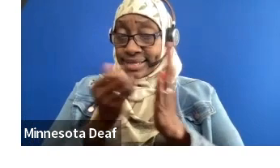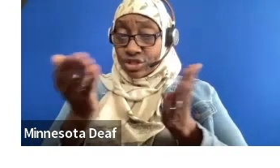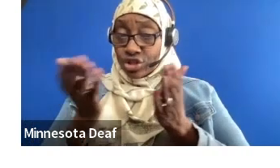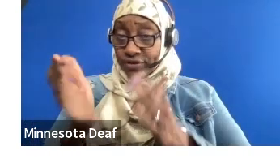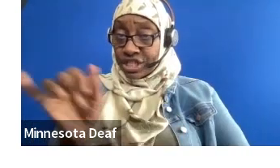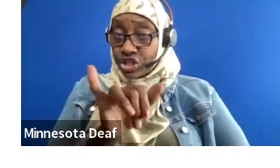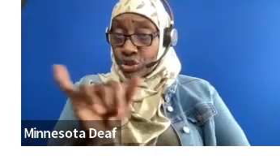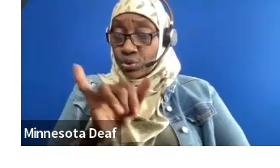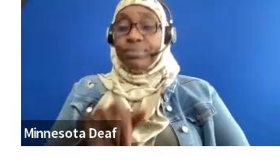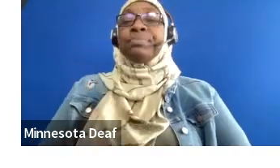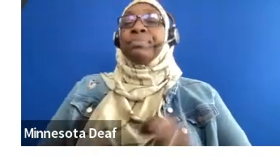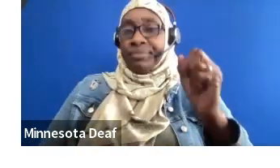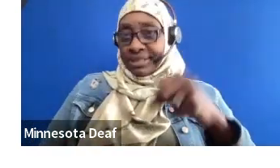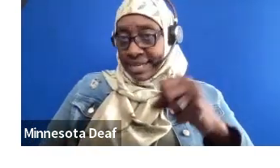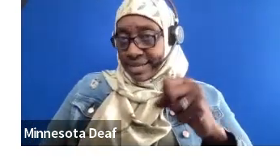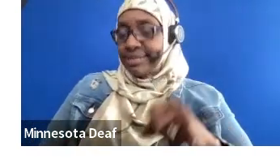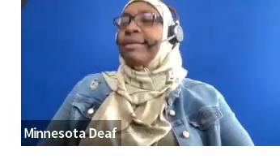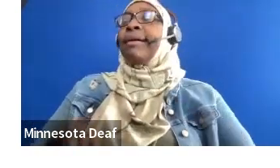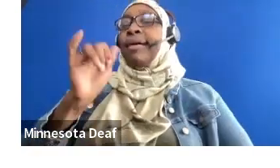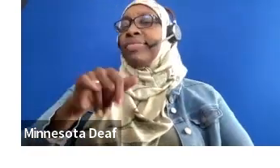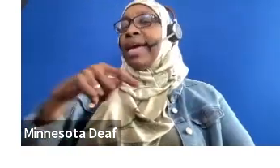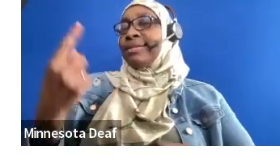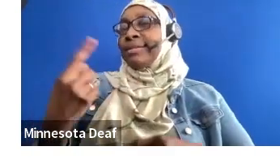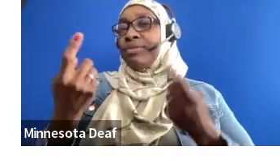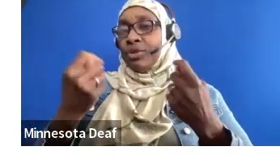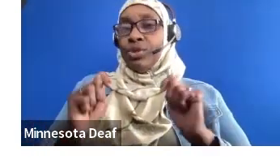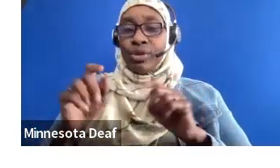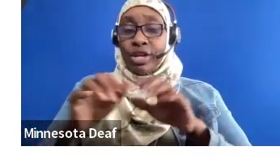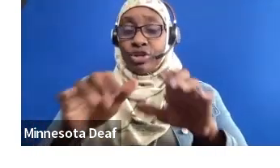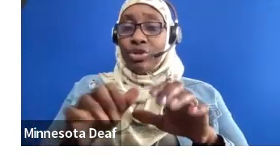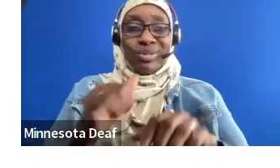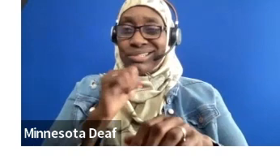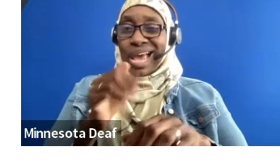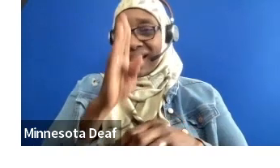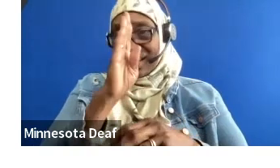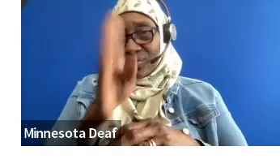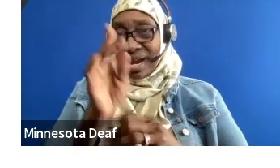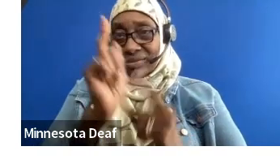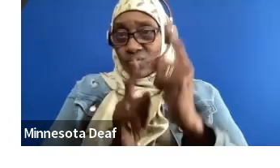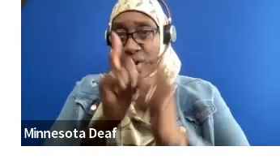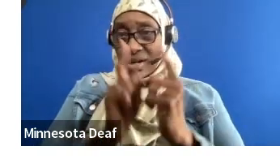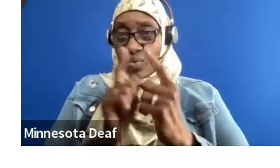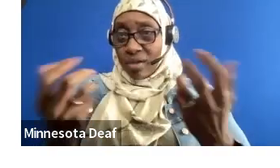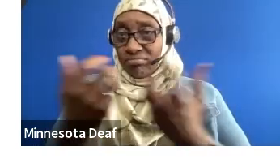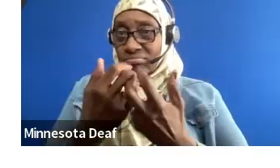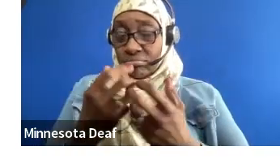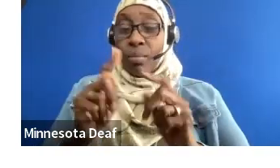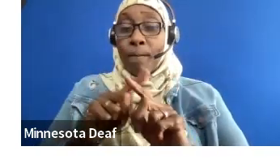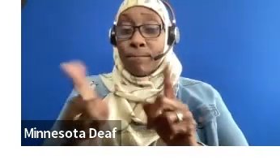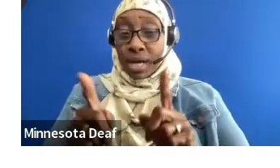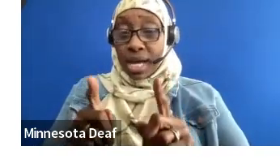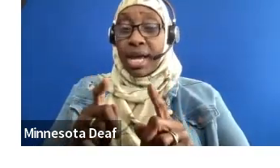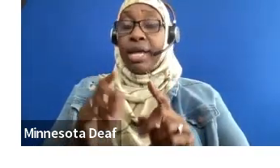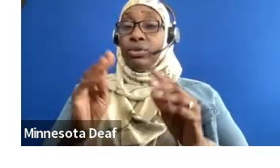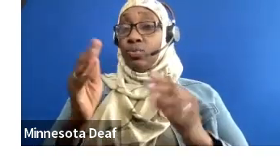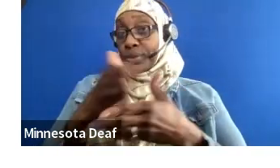not be, like, a direct one-to-one pairing, right, but we highlight as many services as we can. For example, a